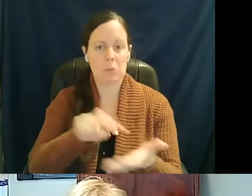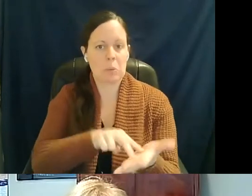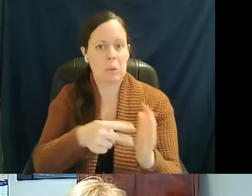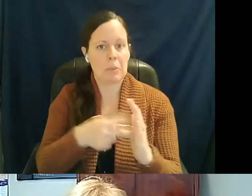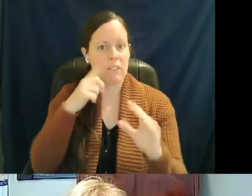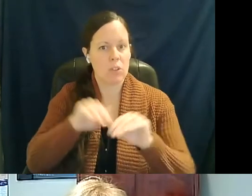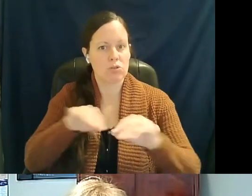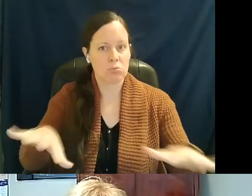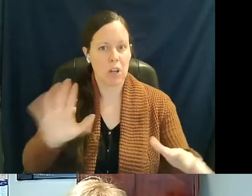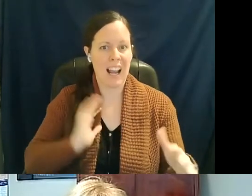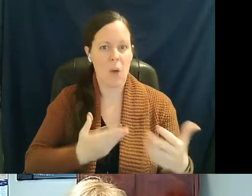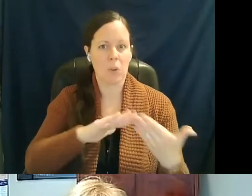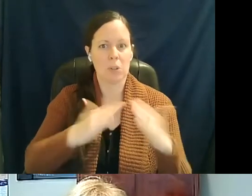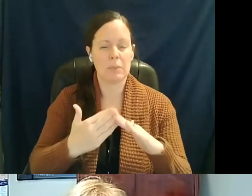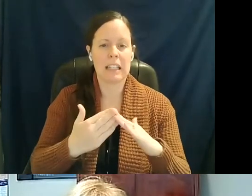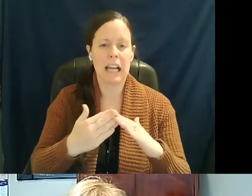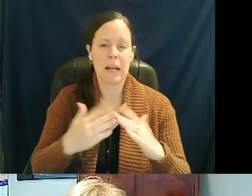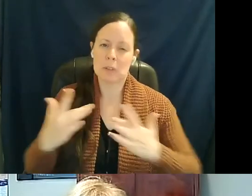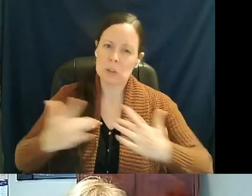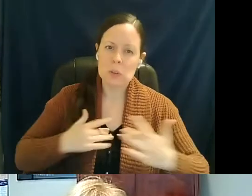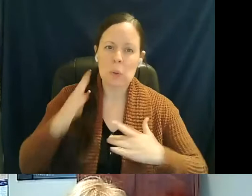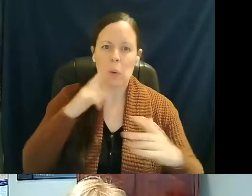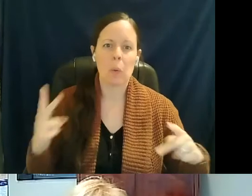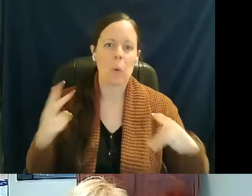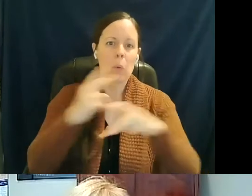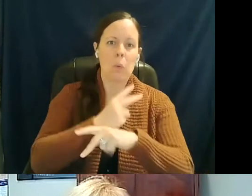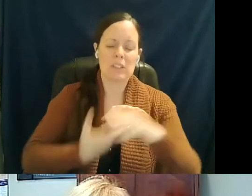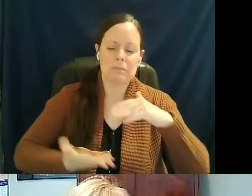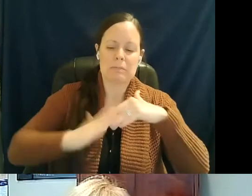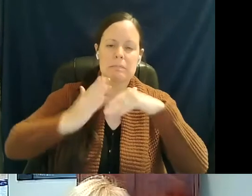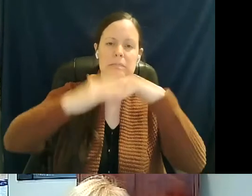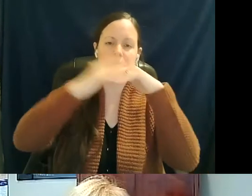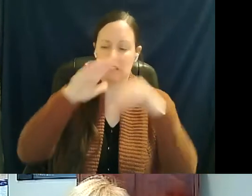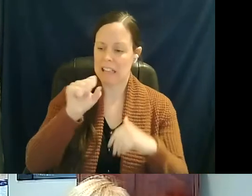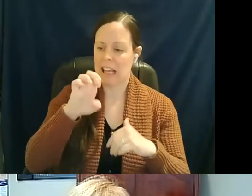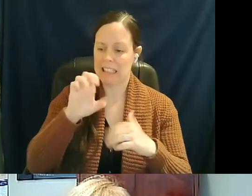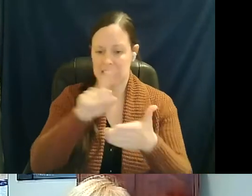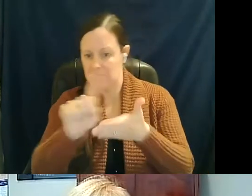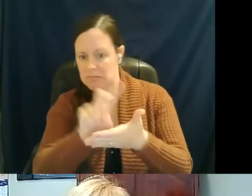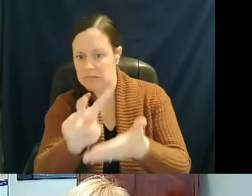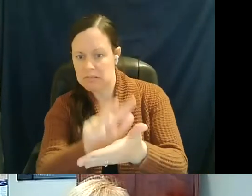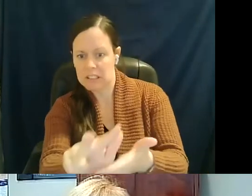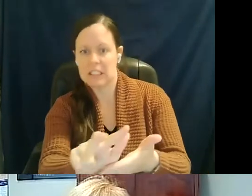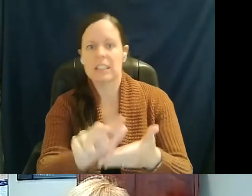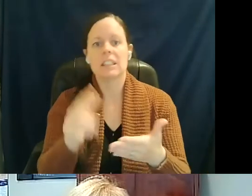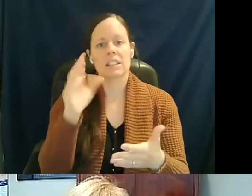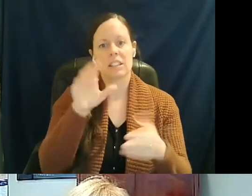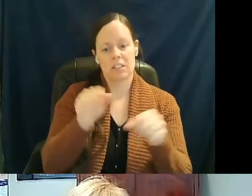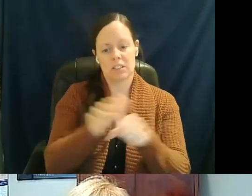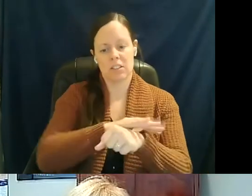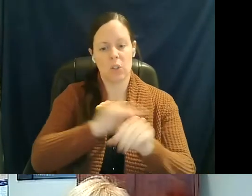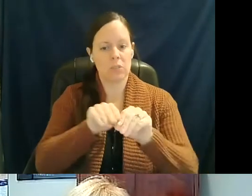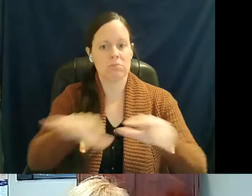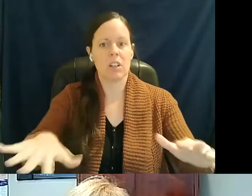I fear we will see a further spike in cases in the following weeks as COVID-19 will undoubtedly spread across the Thanksgiving